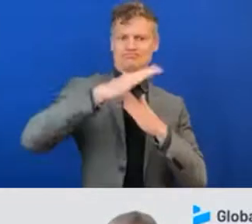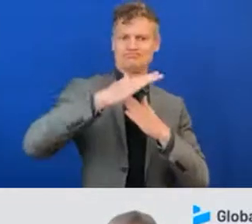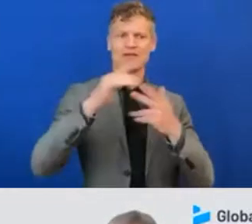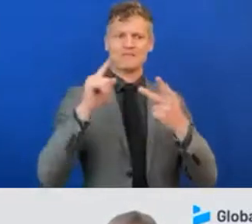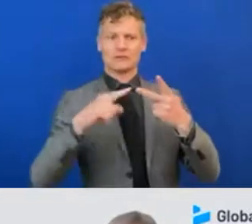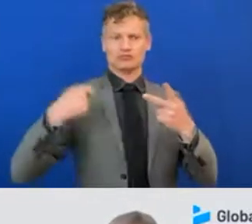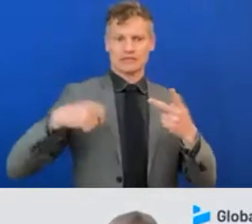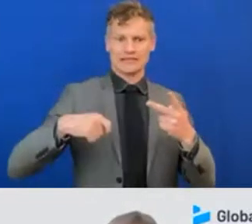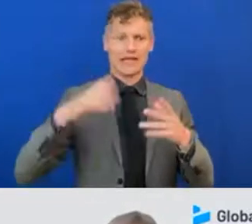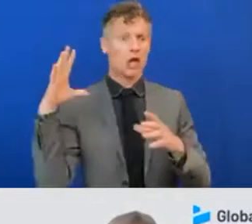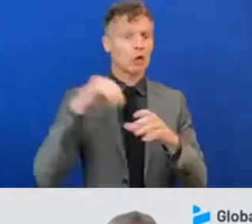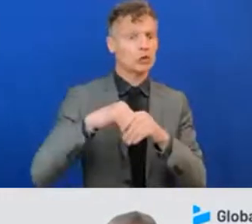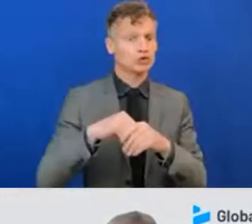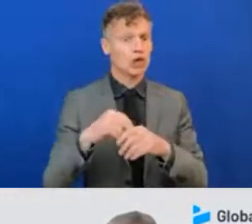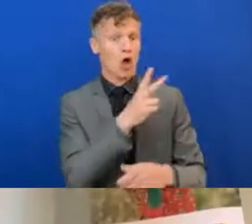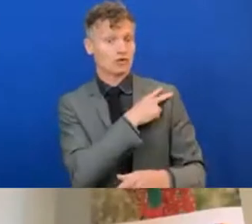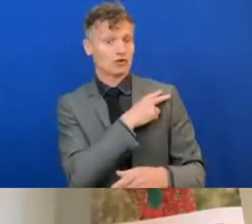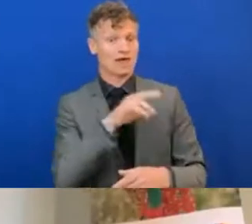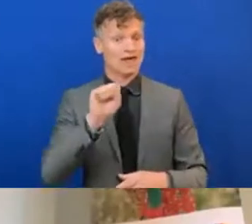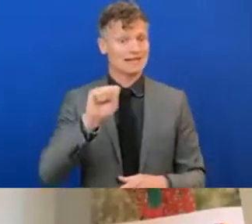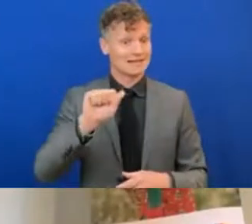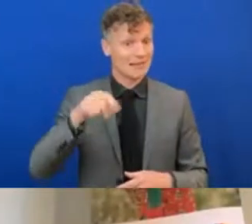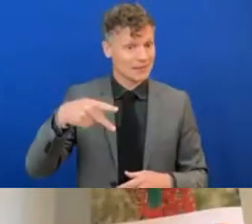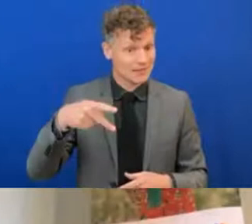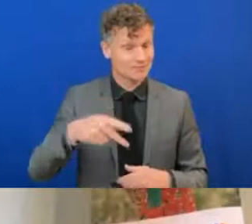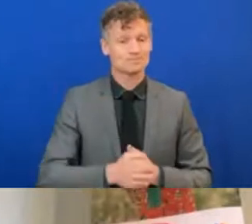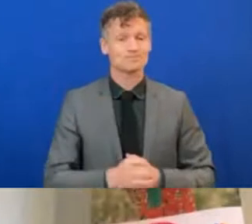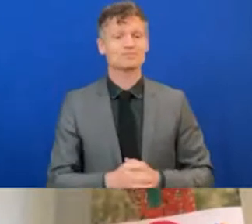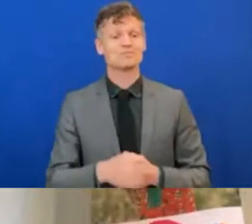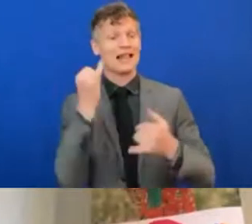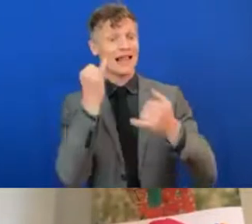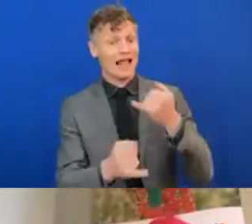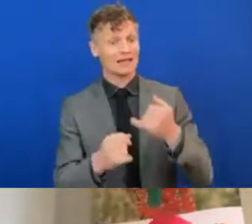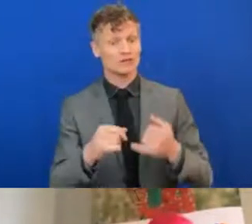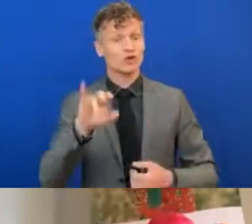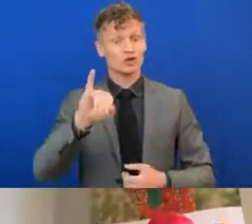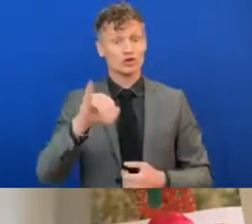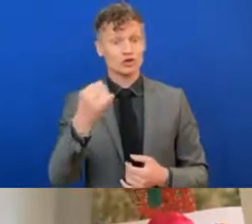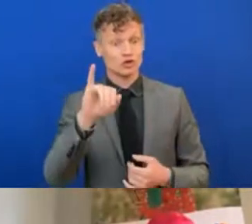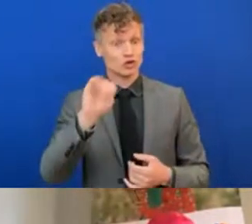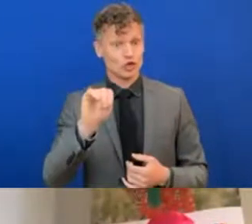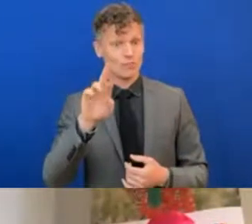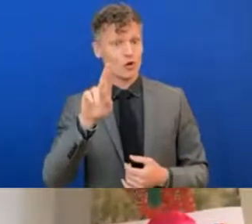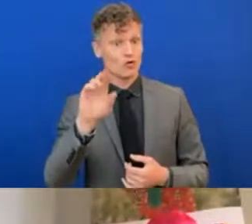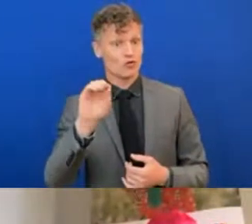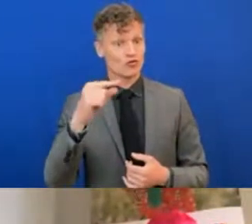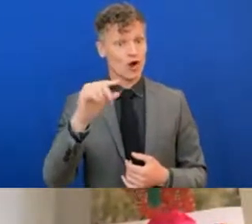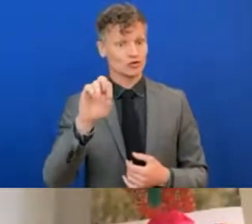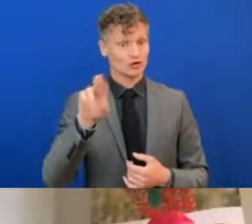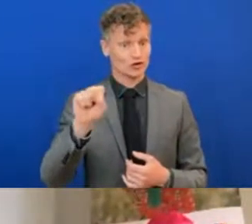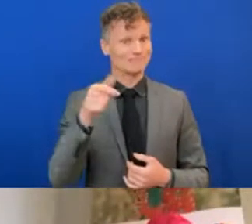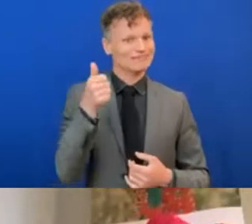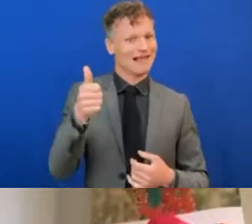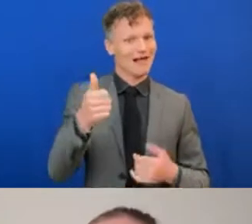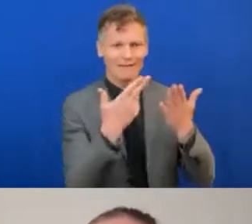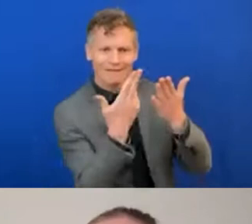at SAP. And finally, Jim Rogers, our Graphic Designer and Illustrator for